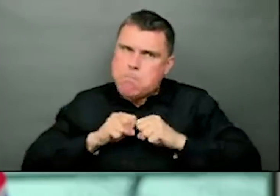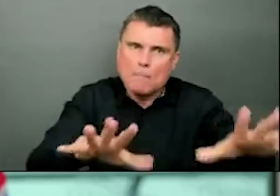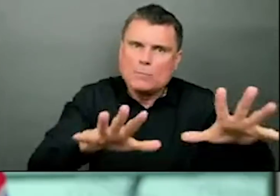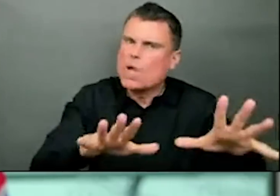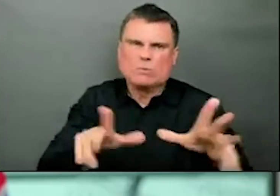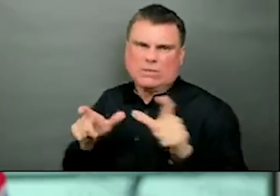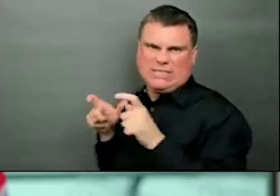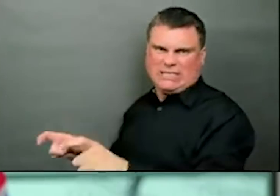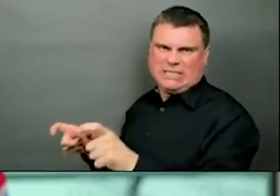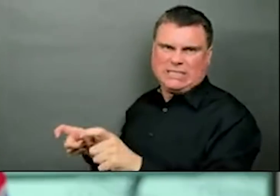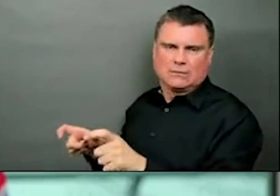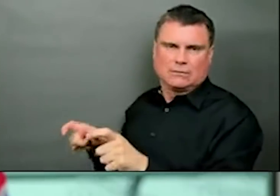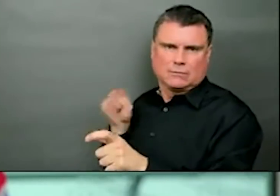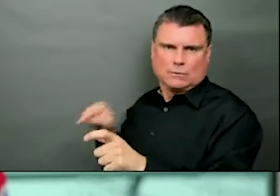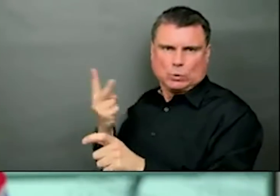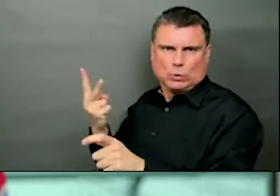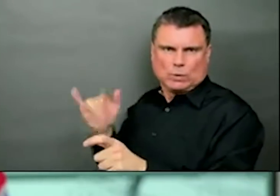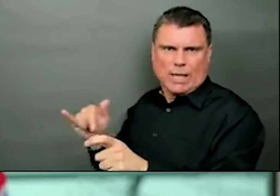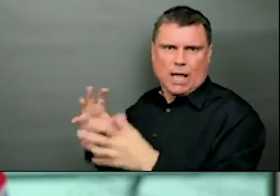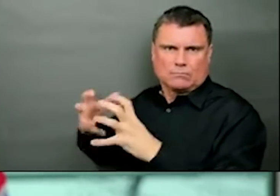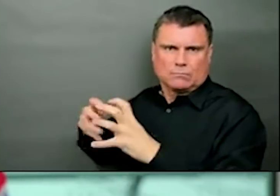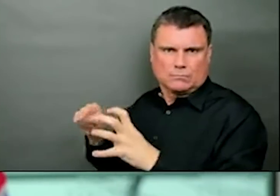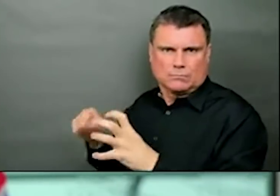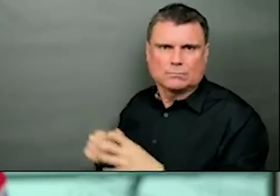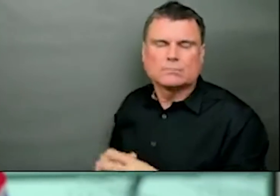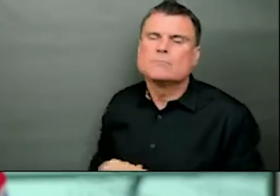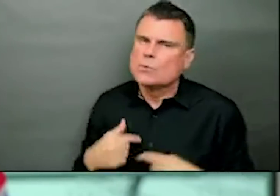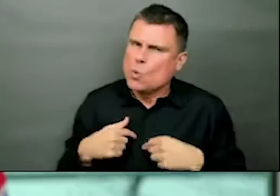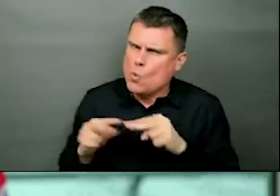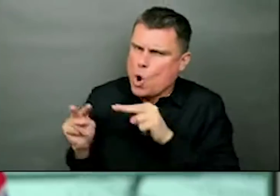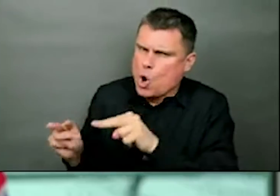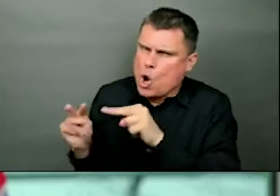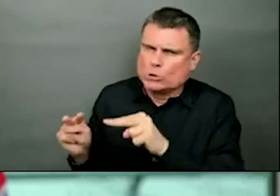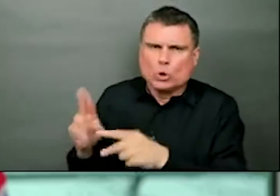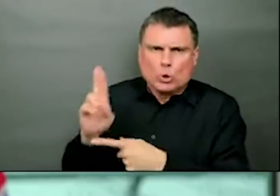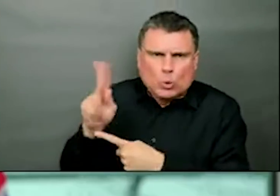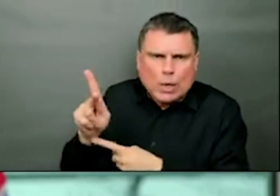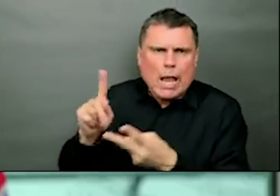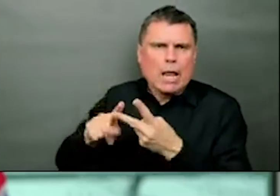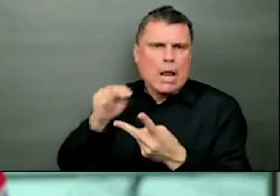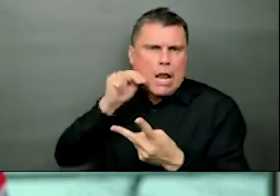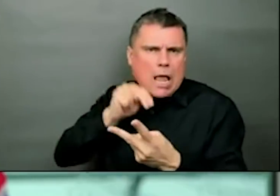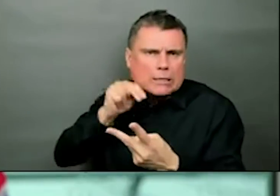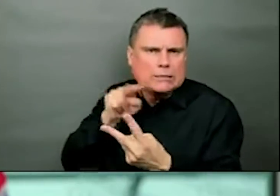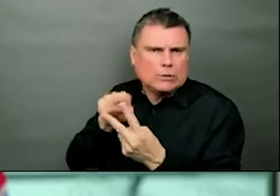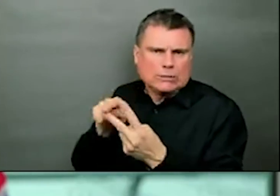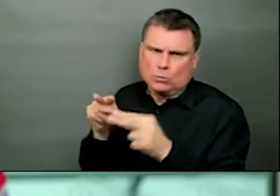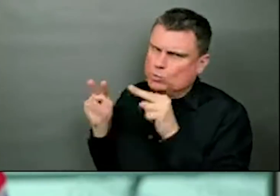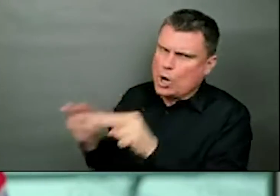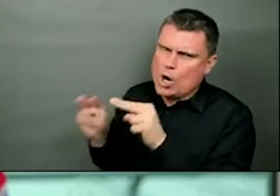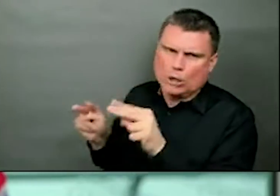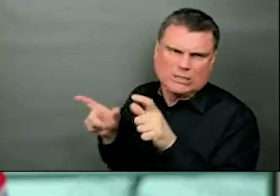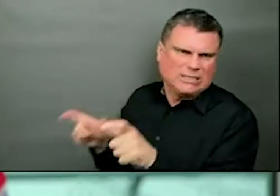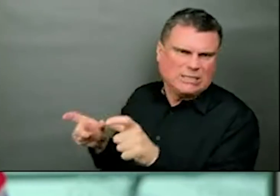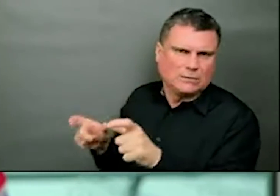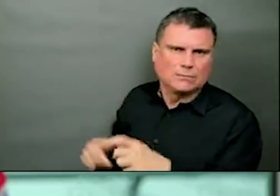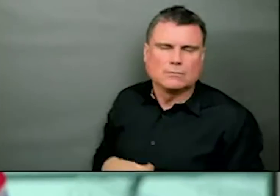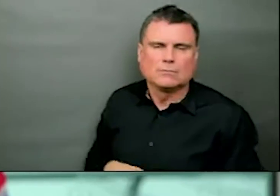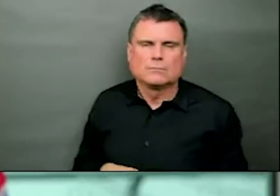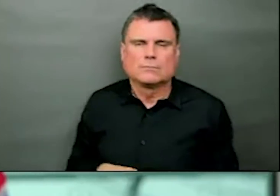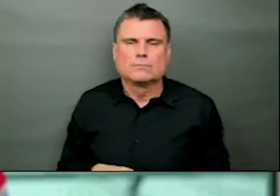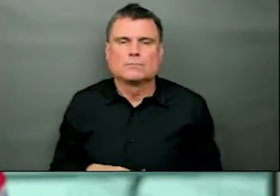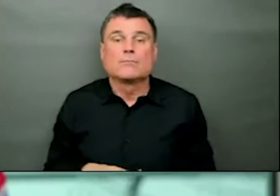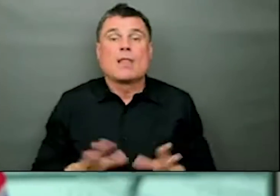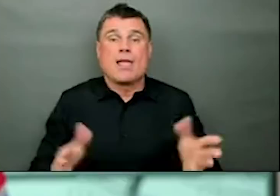just be keeping that one on side and watching it carefully. Of the confirmed VOCs that we've had,